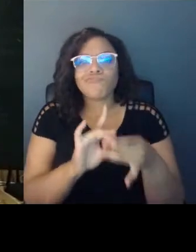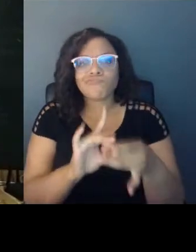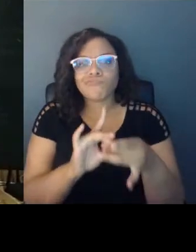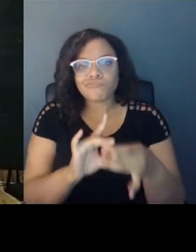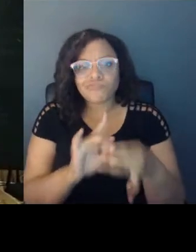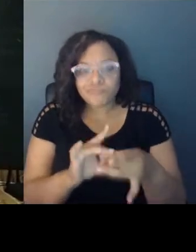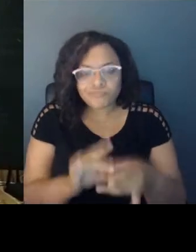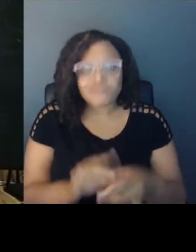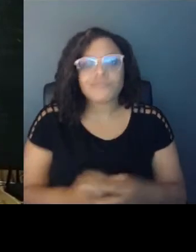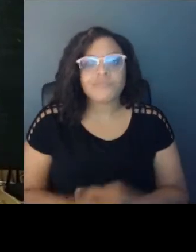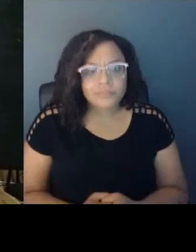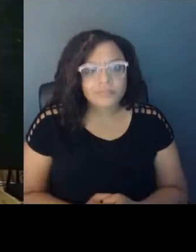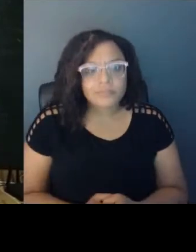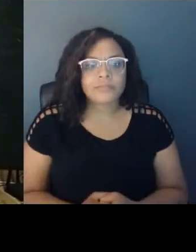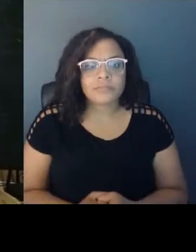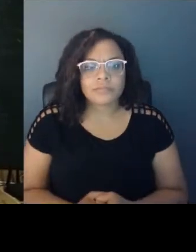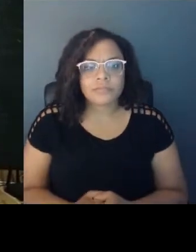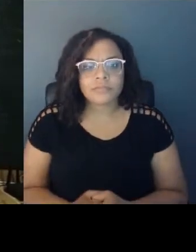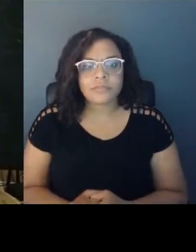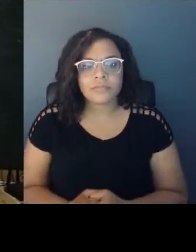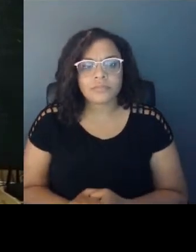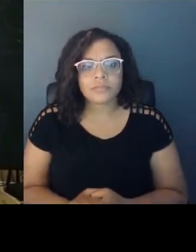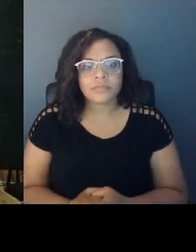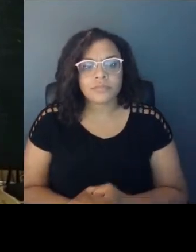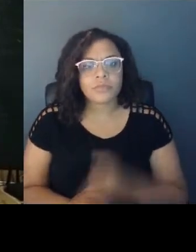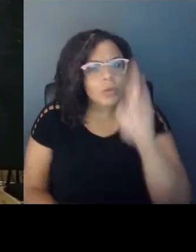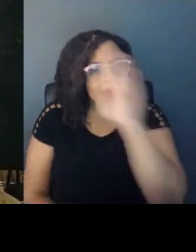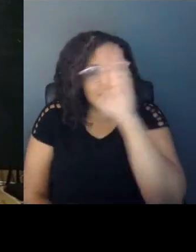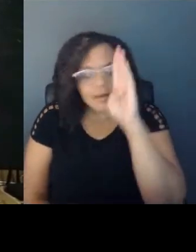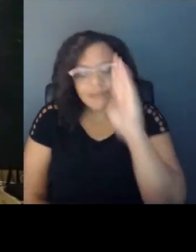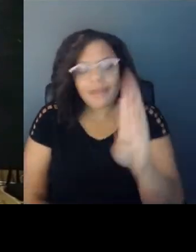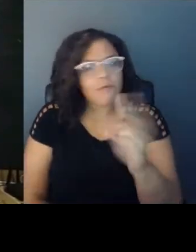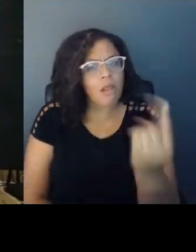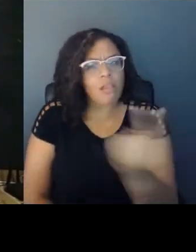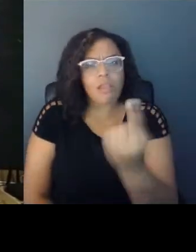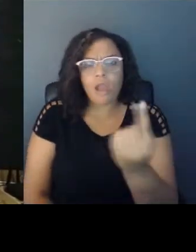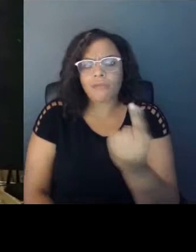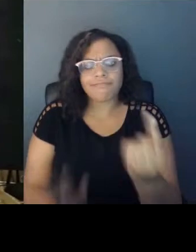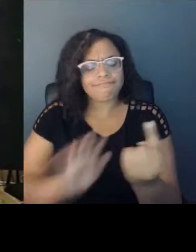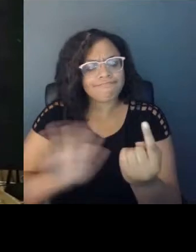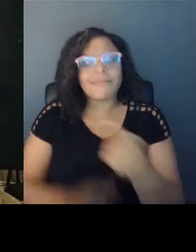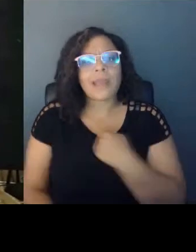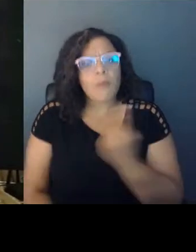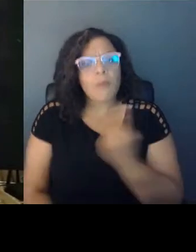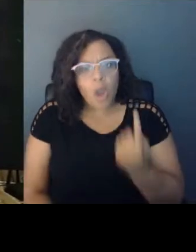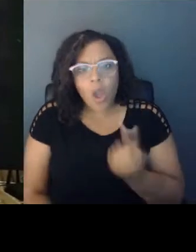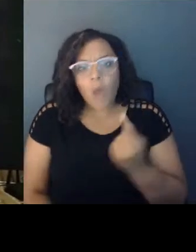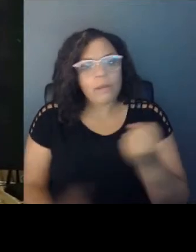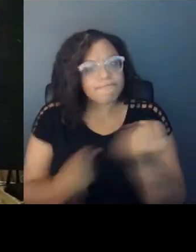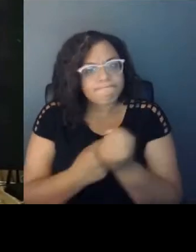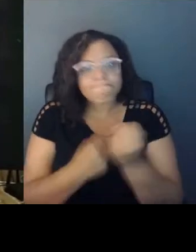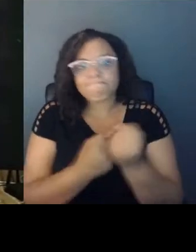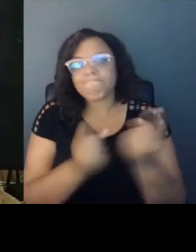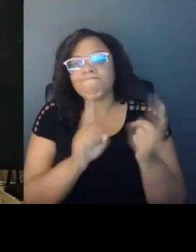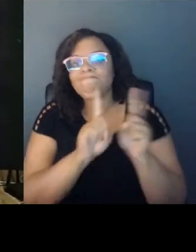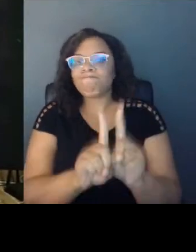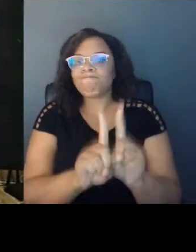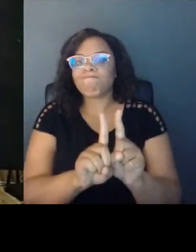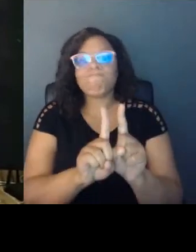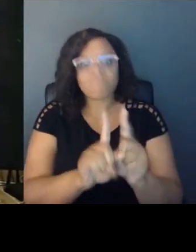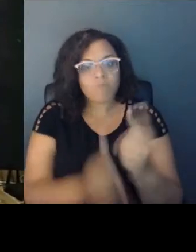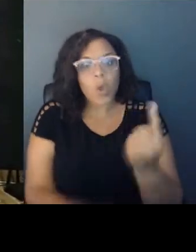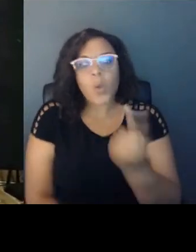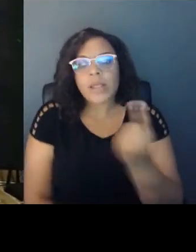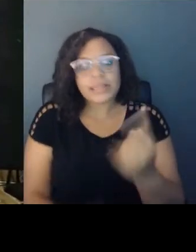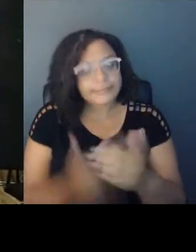You are never alone. I will always be by your side. We are